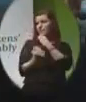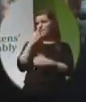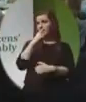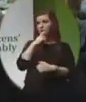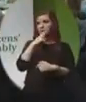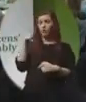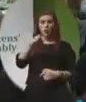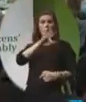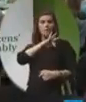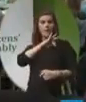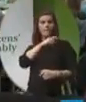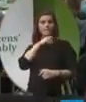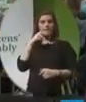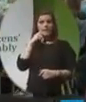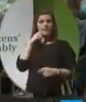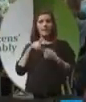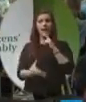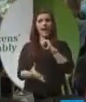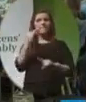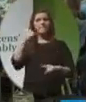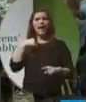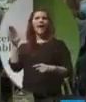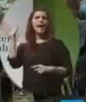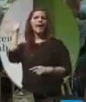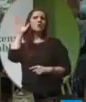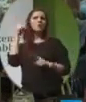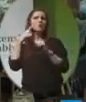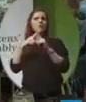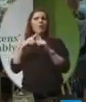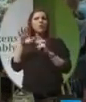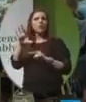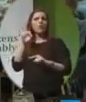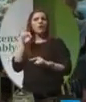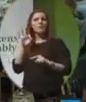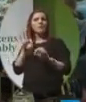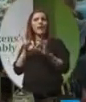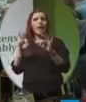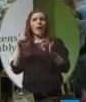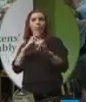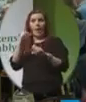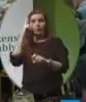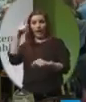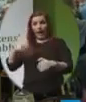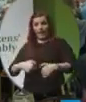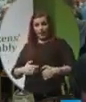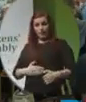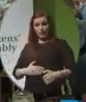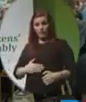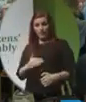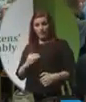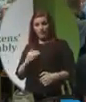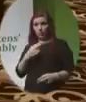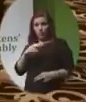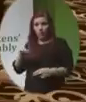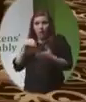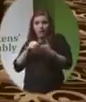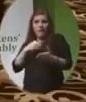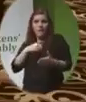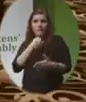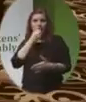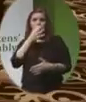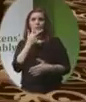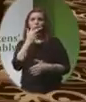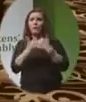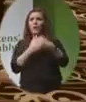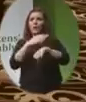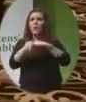said, If I had listened to the Pro-Choice line when I discovered I was pregnant, I wouldn't have my beautiful three